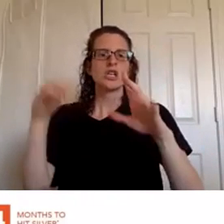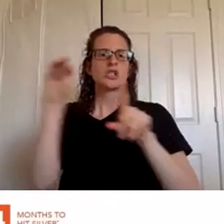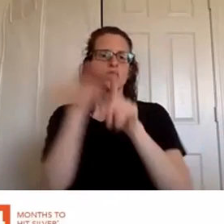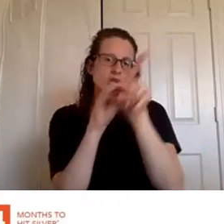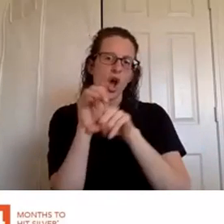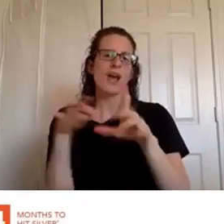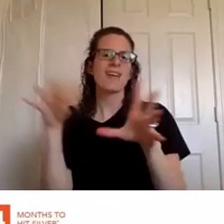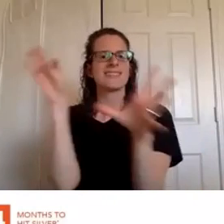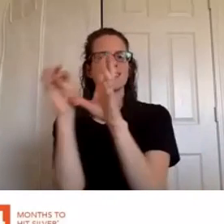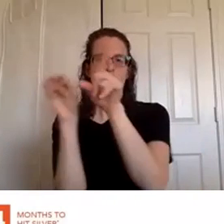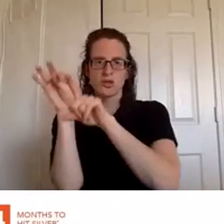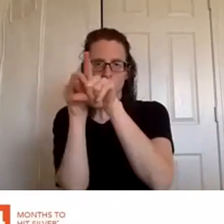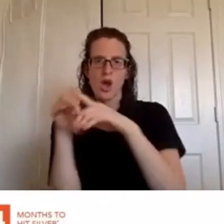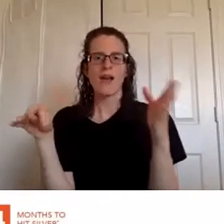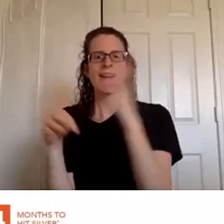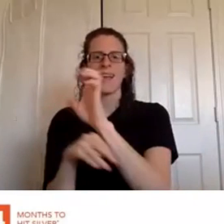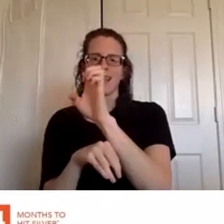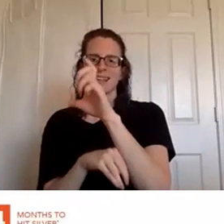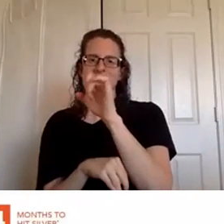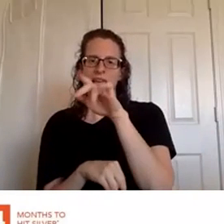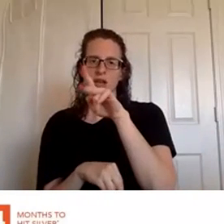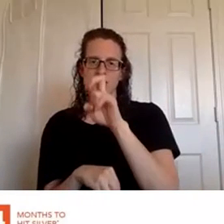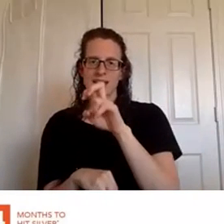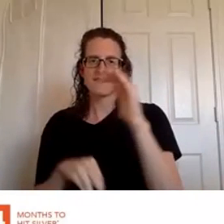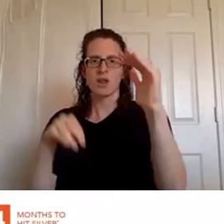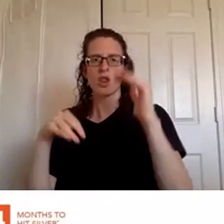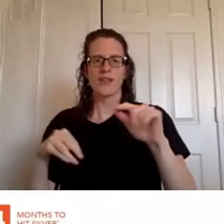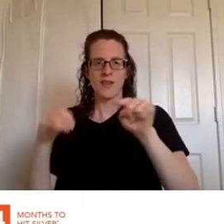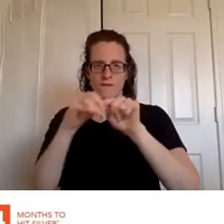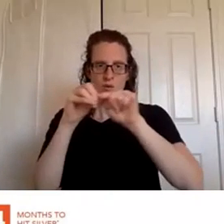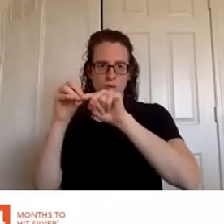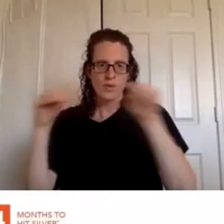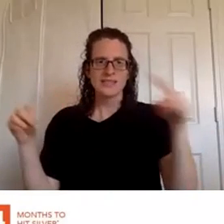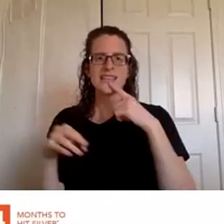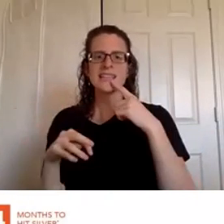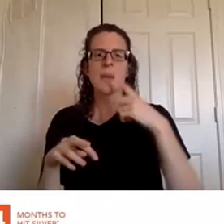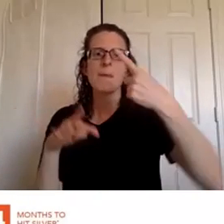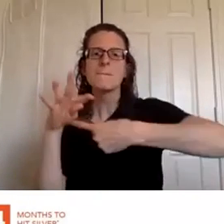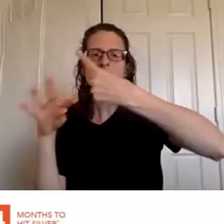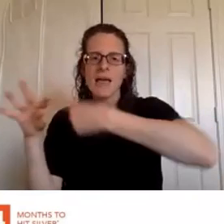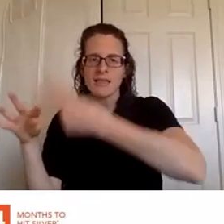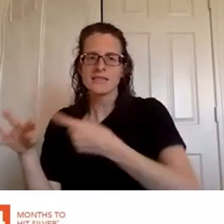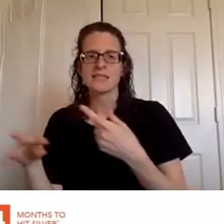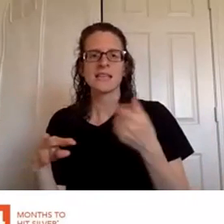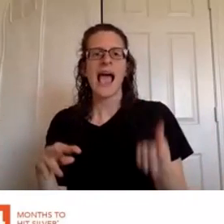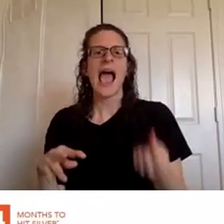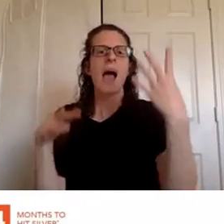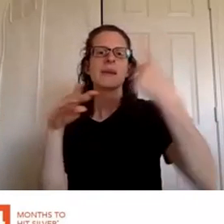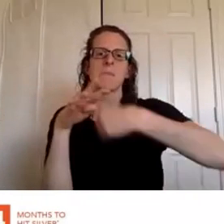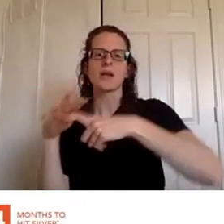executive silver look in that first row underneath that it tells you months months to hit these goals